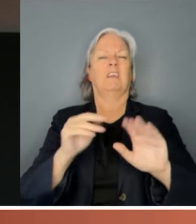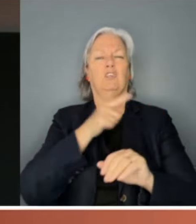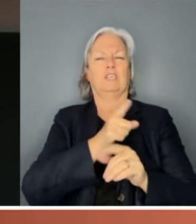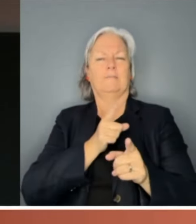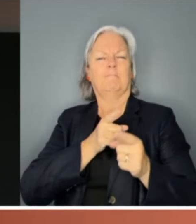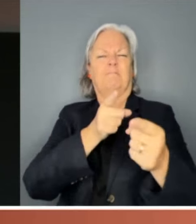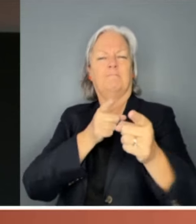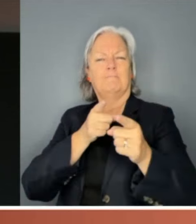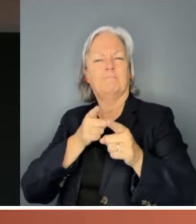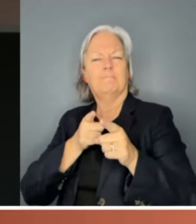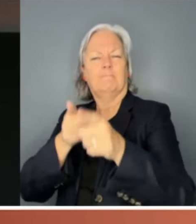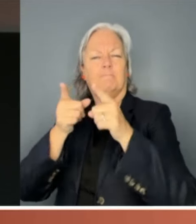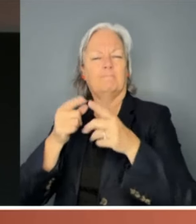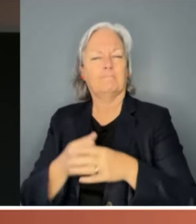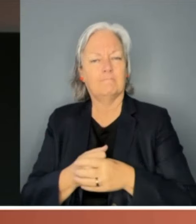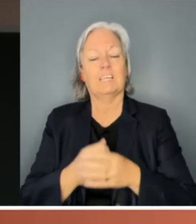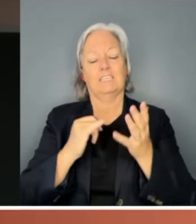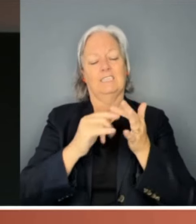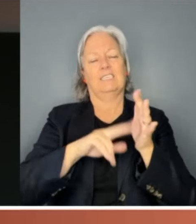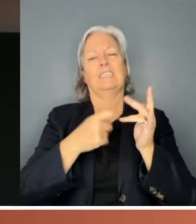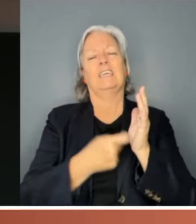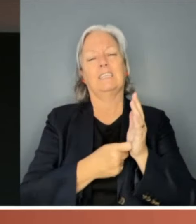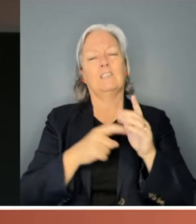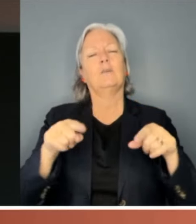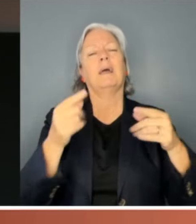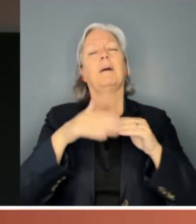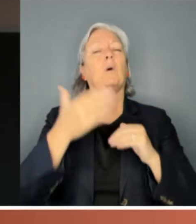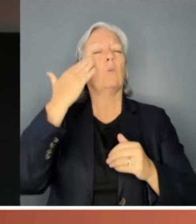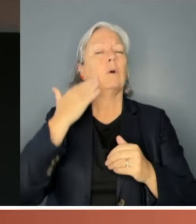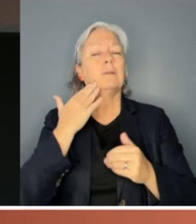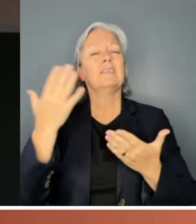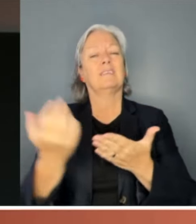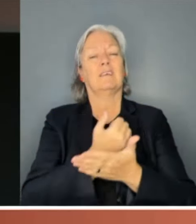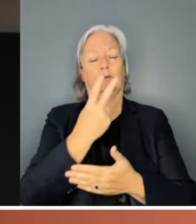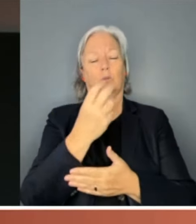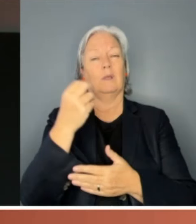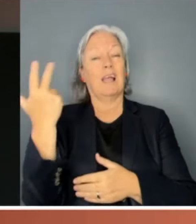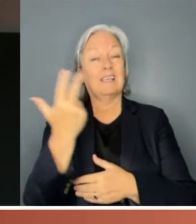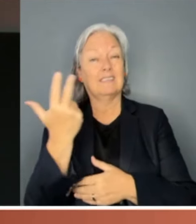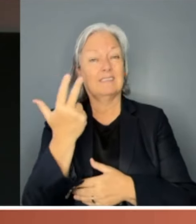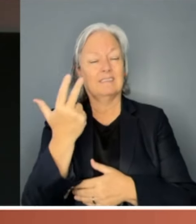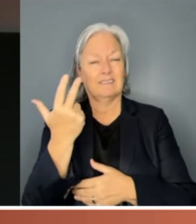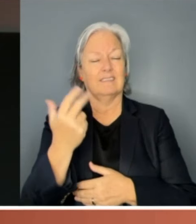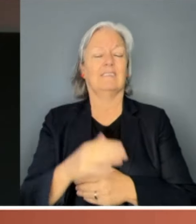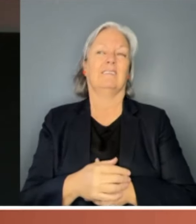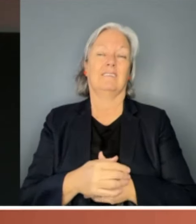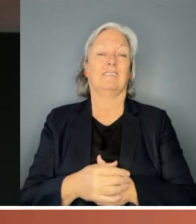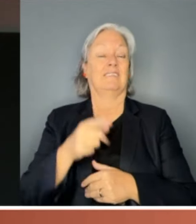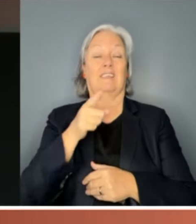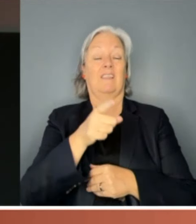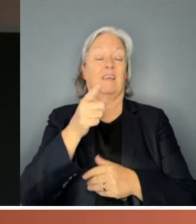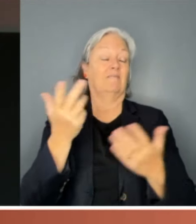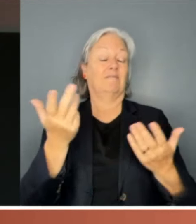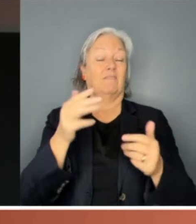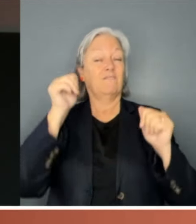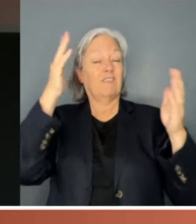During a Senate debate on women's safety in 2018, in what is now an infamous moment in the history of